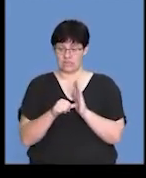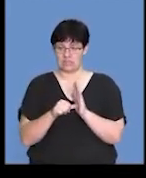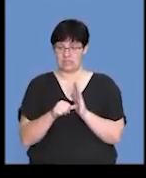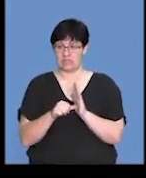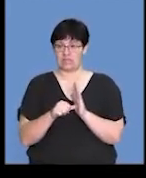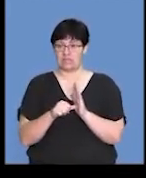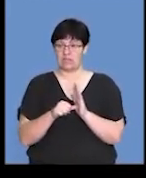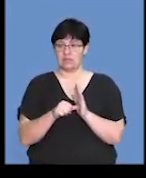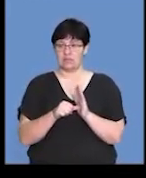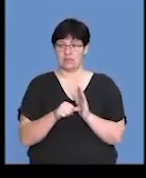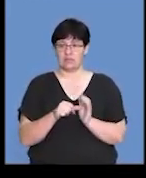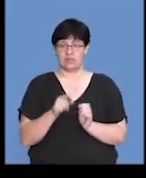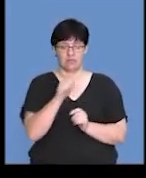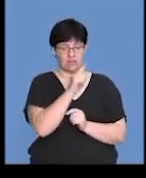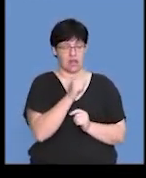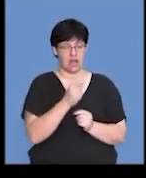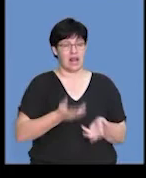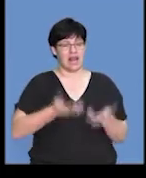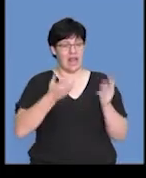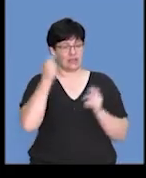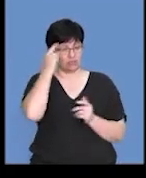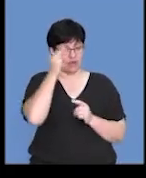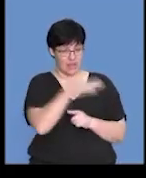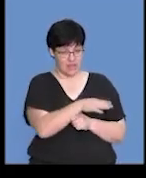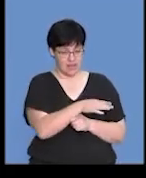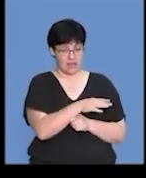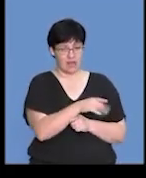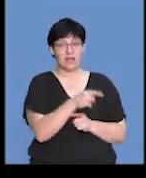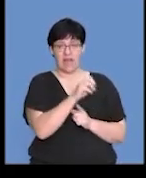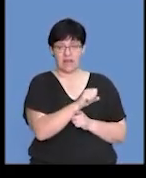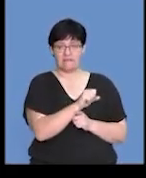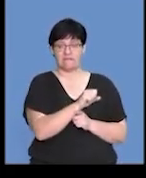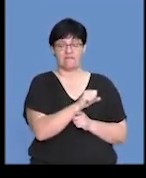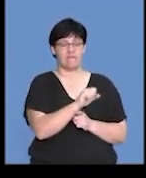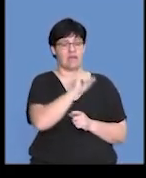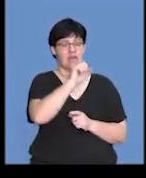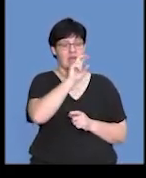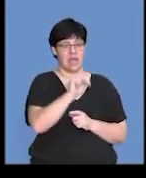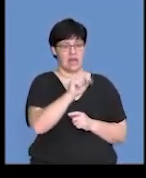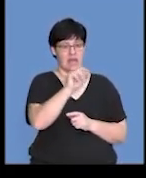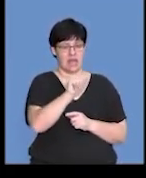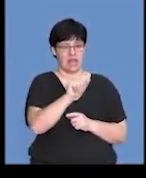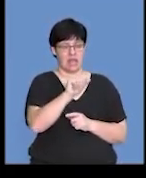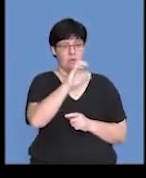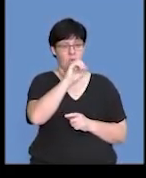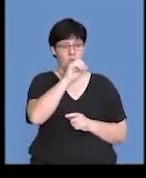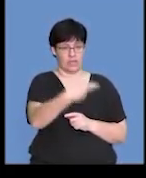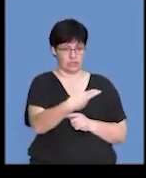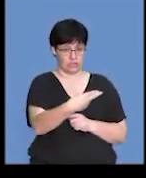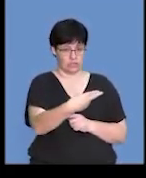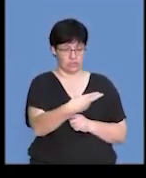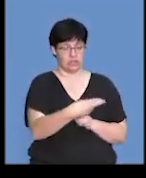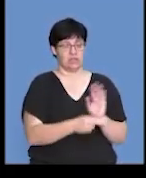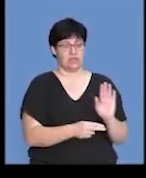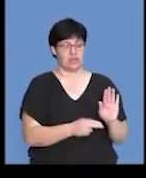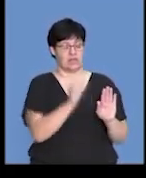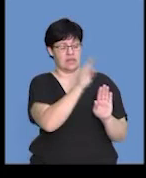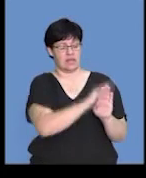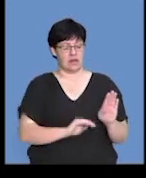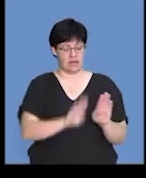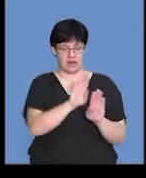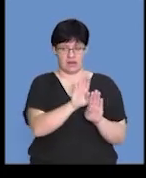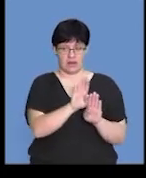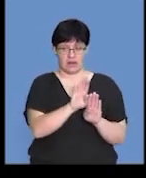So, we've got this group being the group that has been treated with sodium hydroxide, or NaOH. And we also have